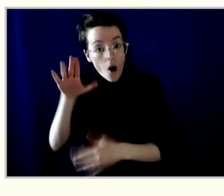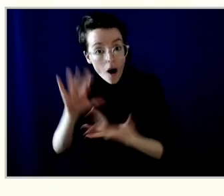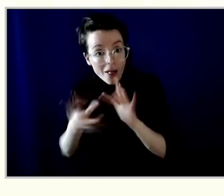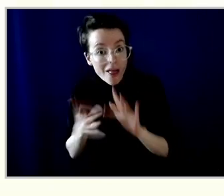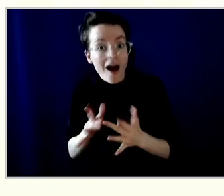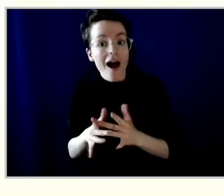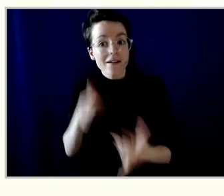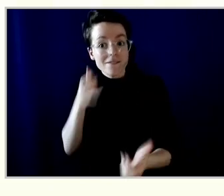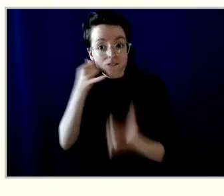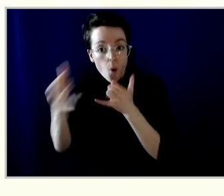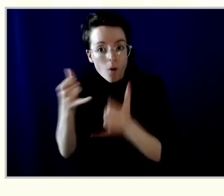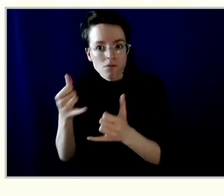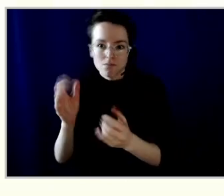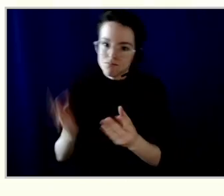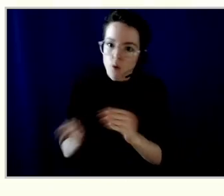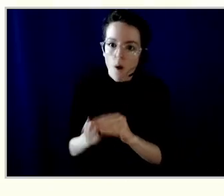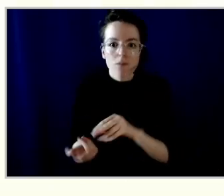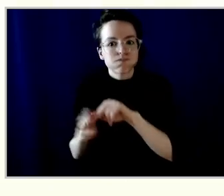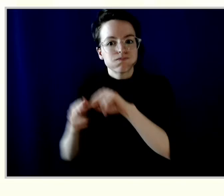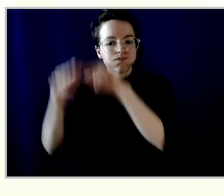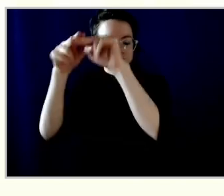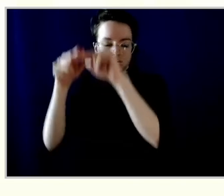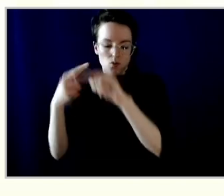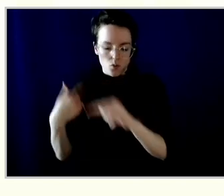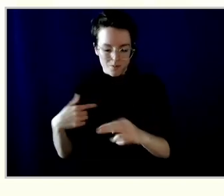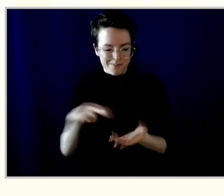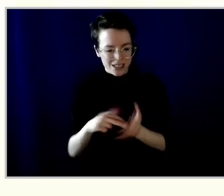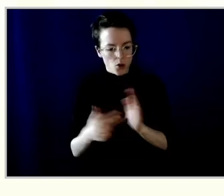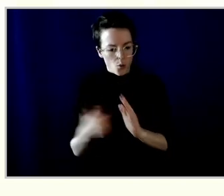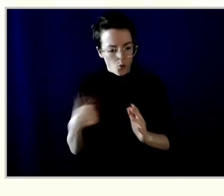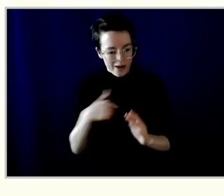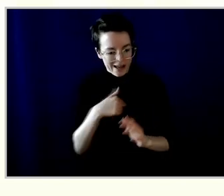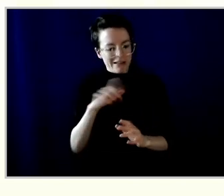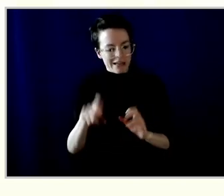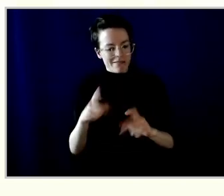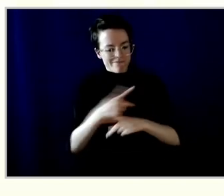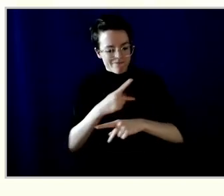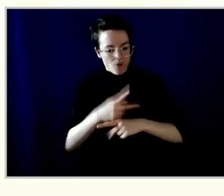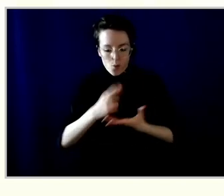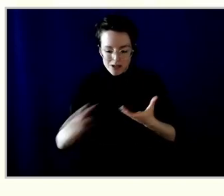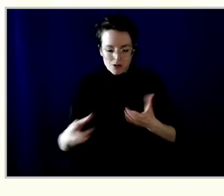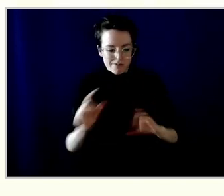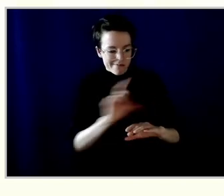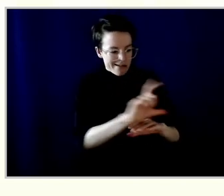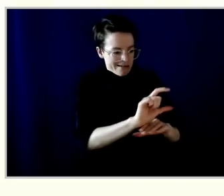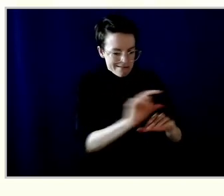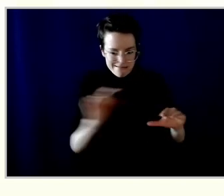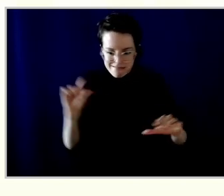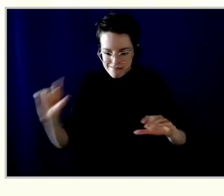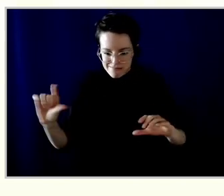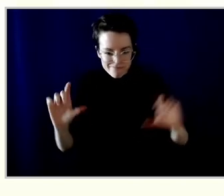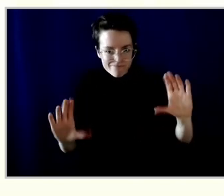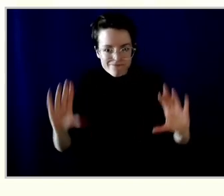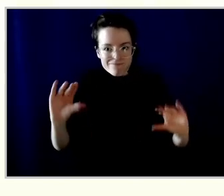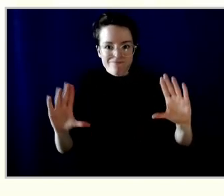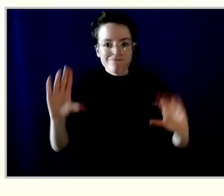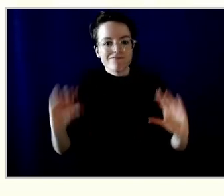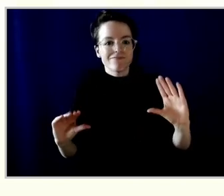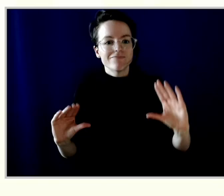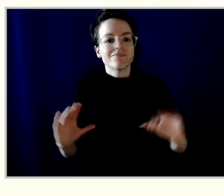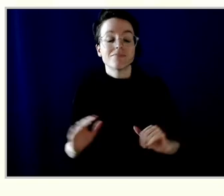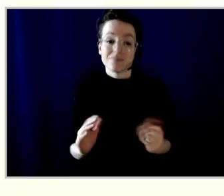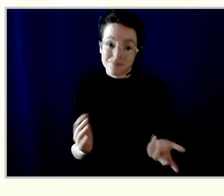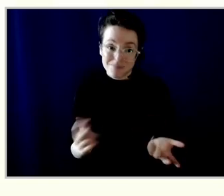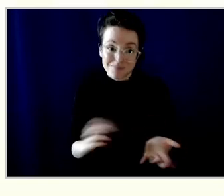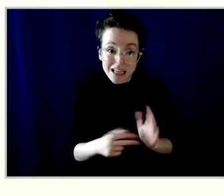appropriately. It isn't, however, about simply shutting branches. We are absolutely committed to our branch network. We have actually the